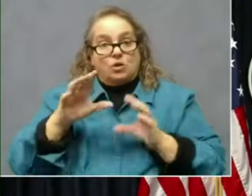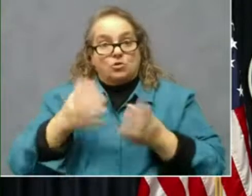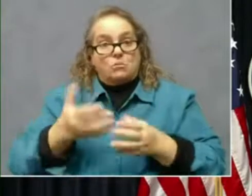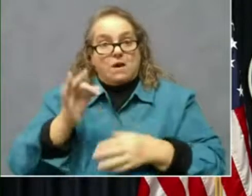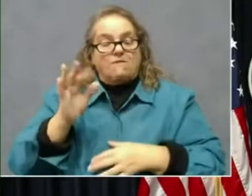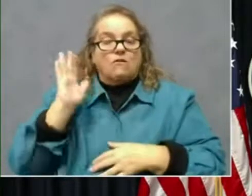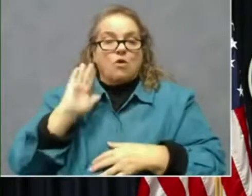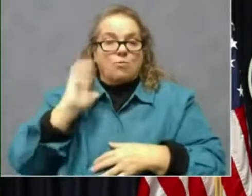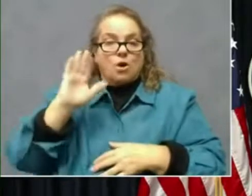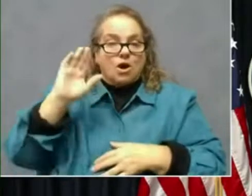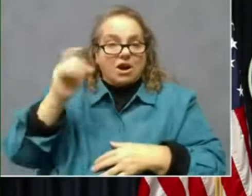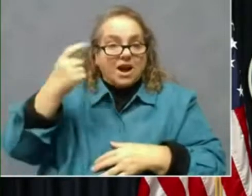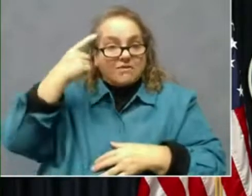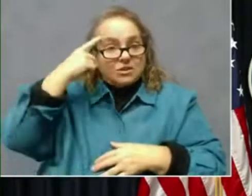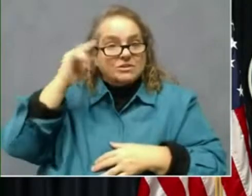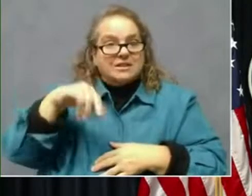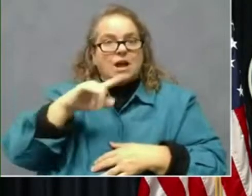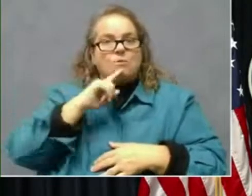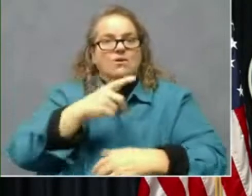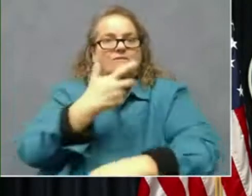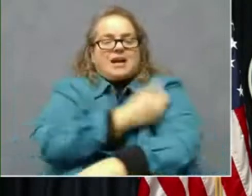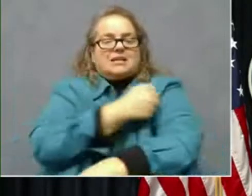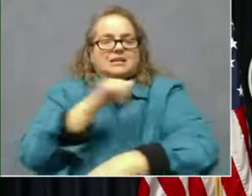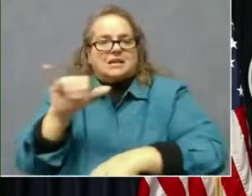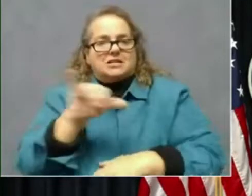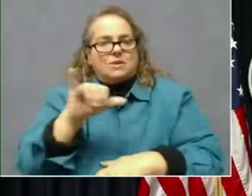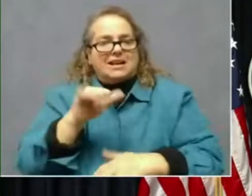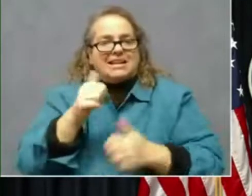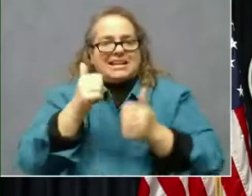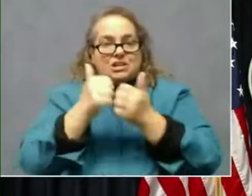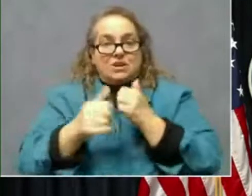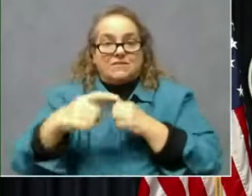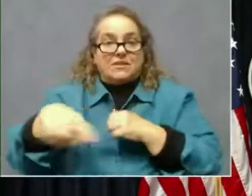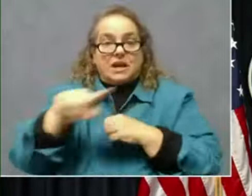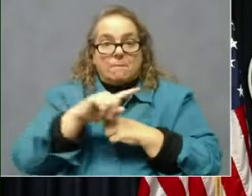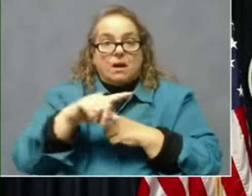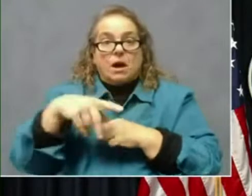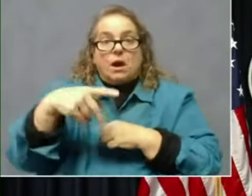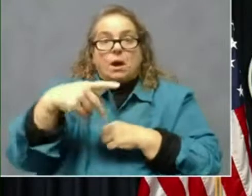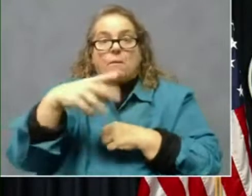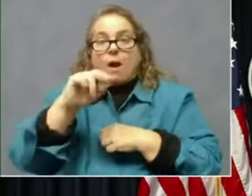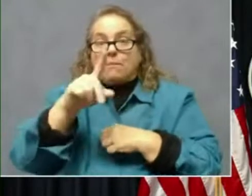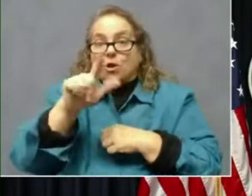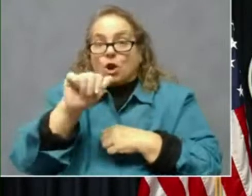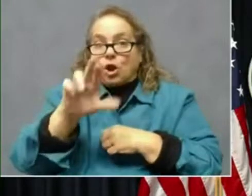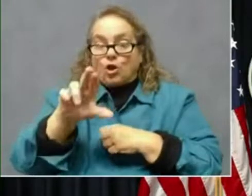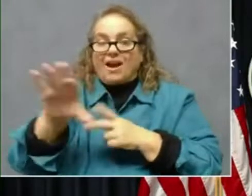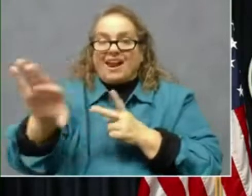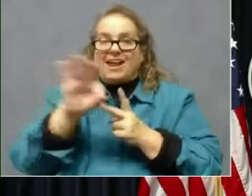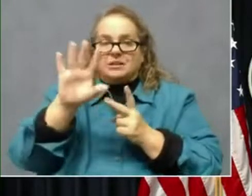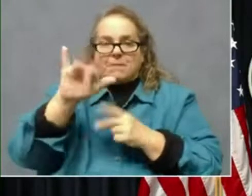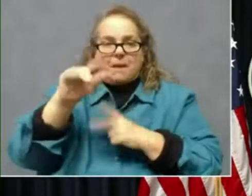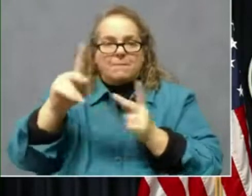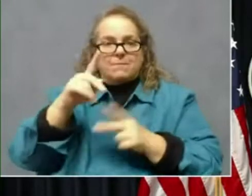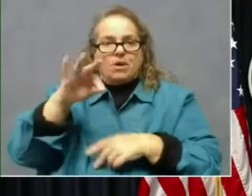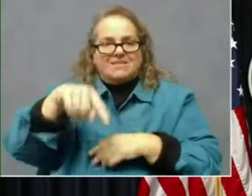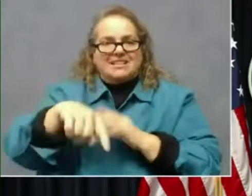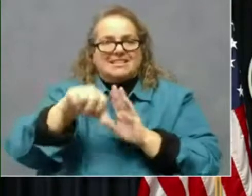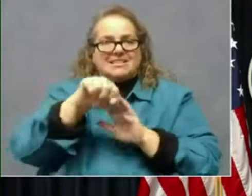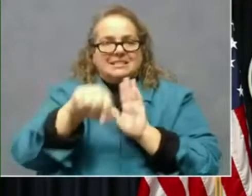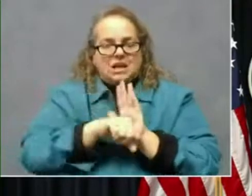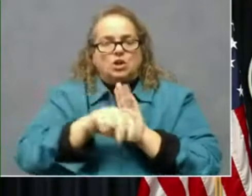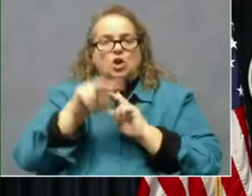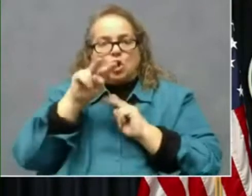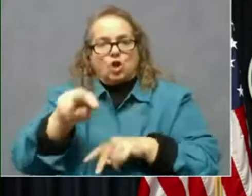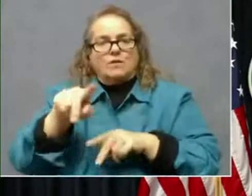that were vaccinated as well, each of them popularly elected by the people of this state that looked to them for leadership that are known to hundreds